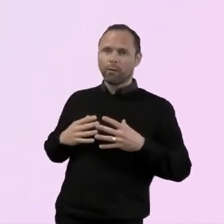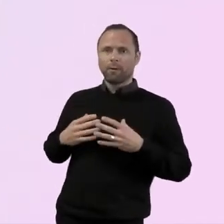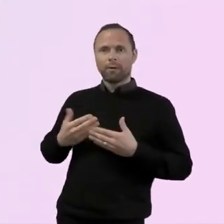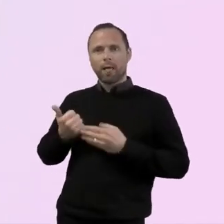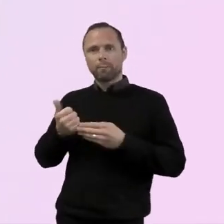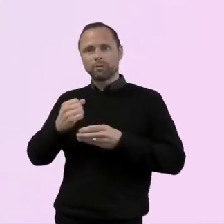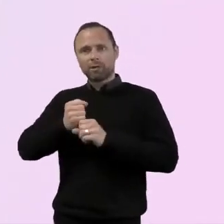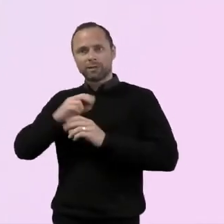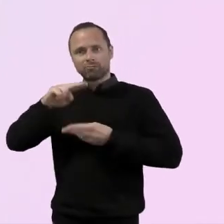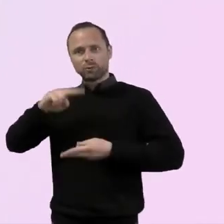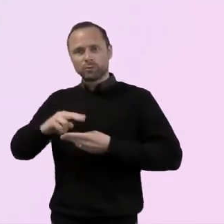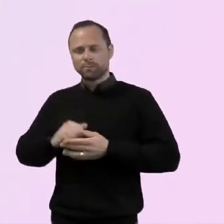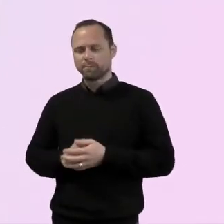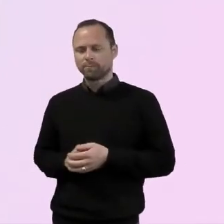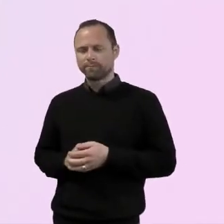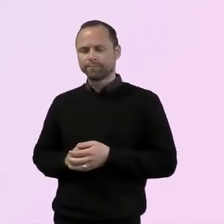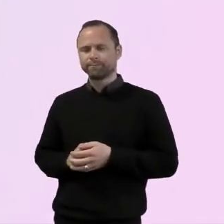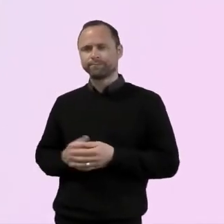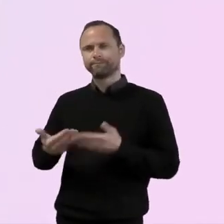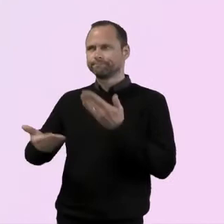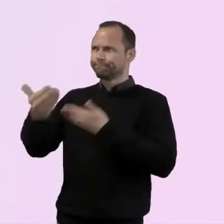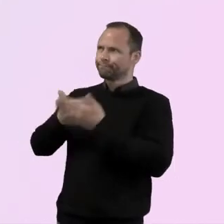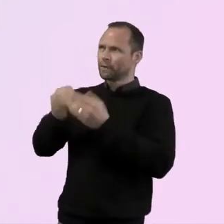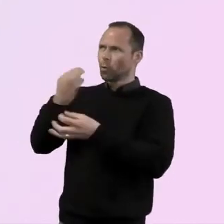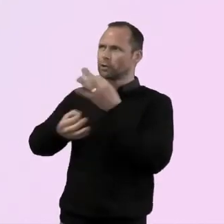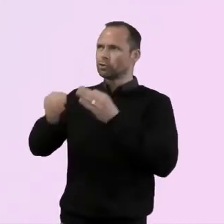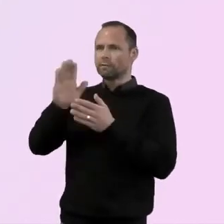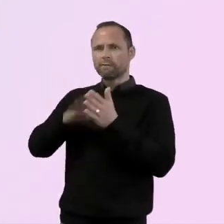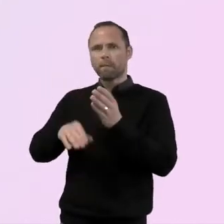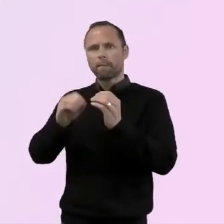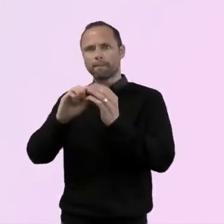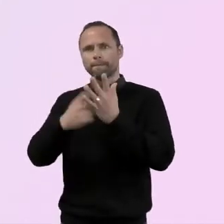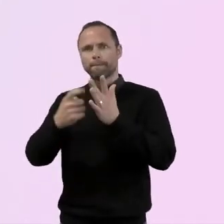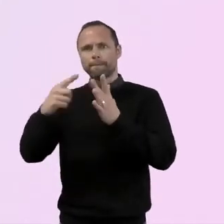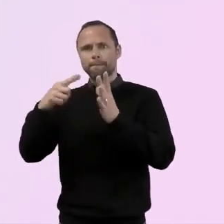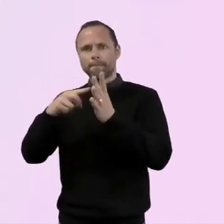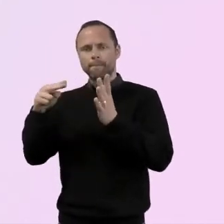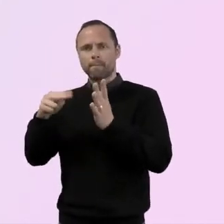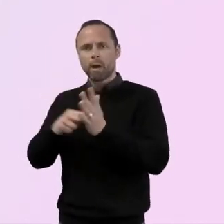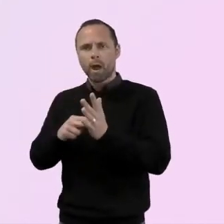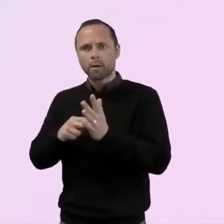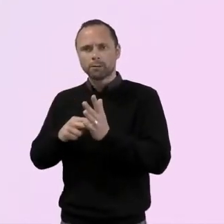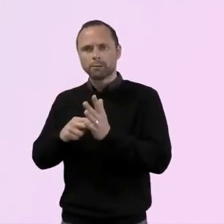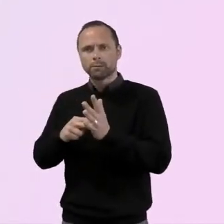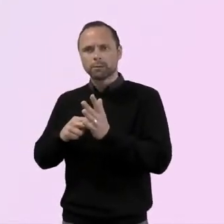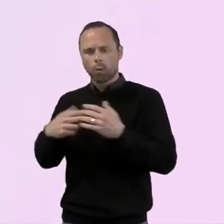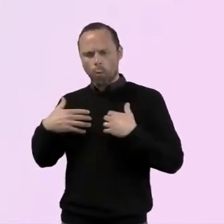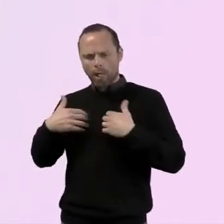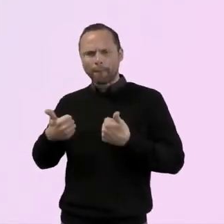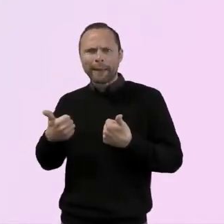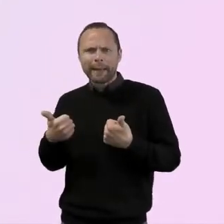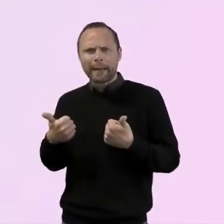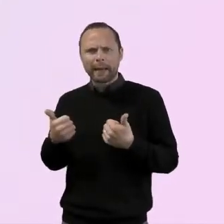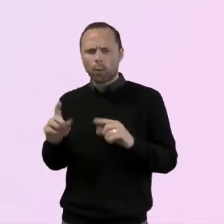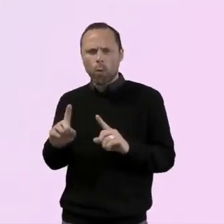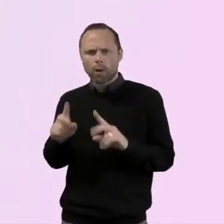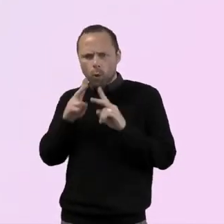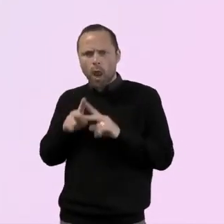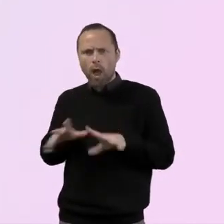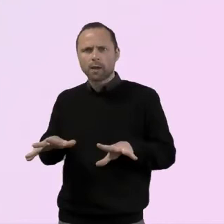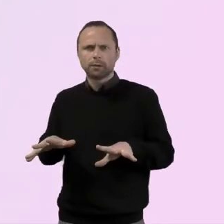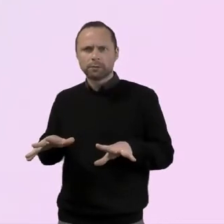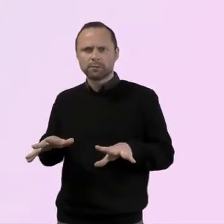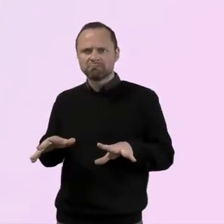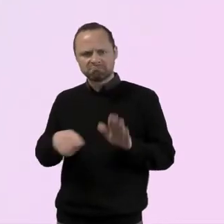Brian says, uh, we're also looking or thinking about what renew wellbeing for young people might look like. Um,